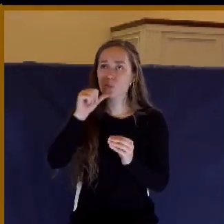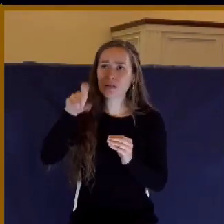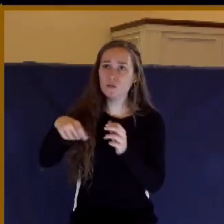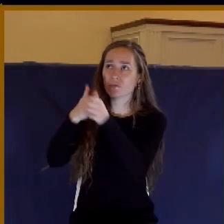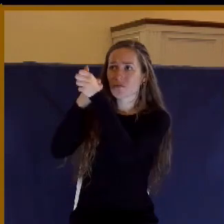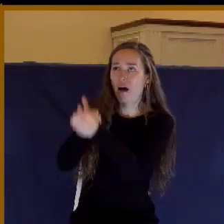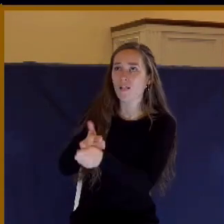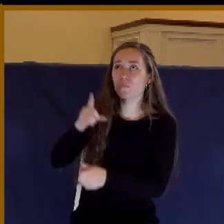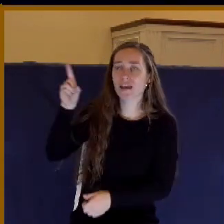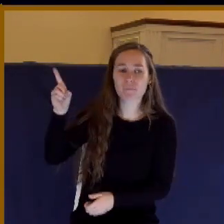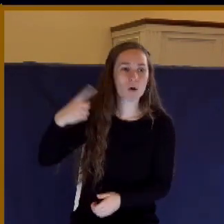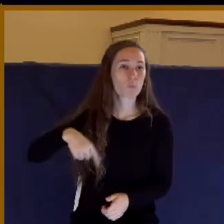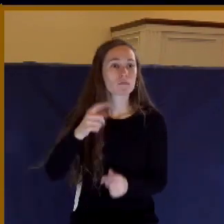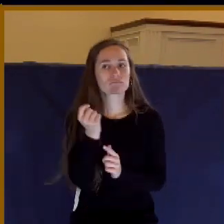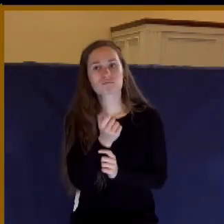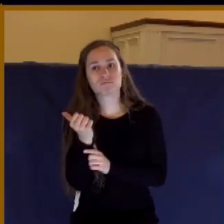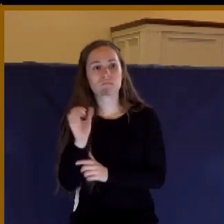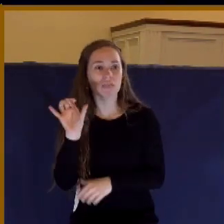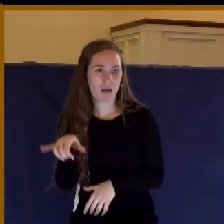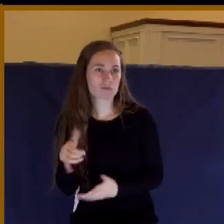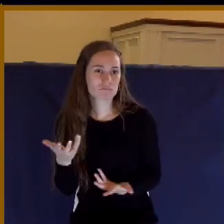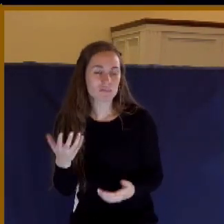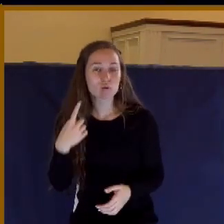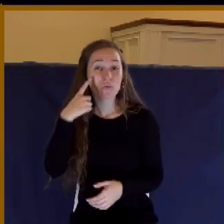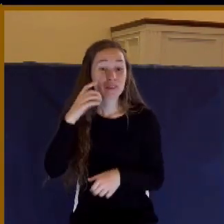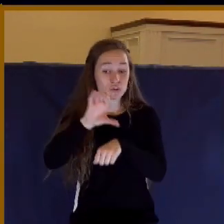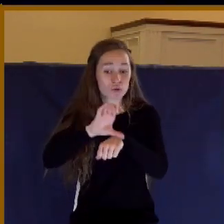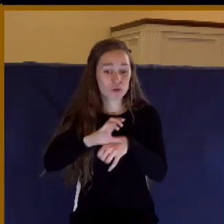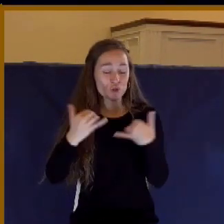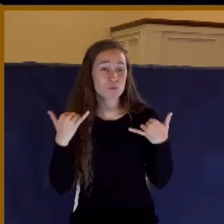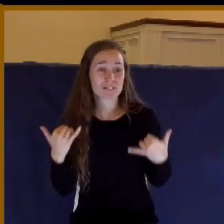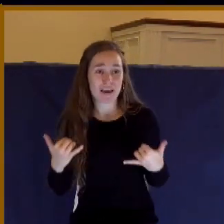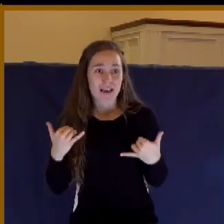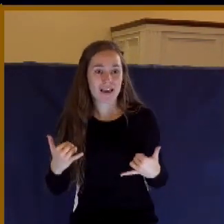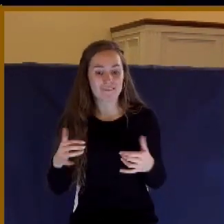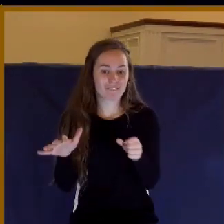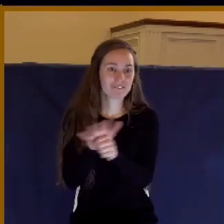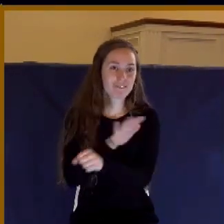And so I think the church in America today is filled with people who are lost.